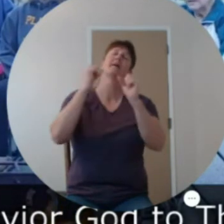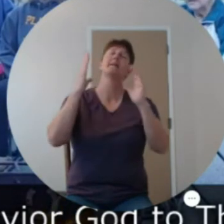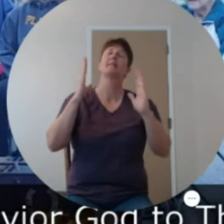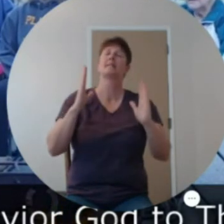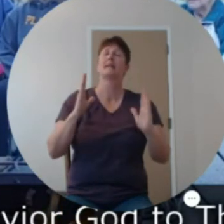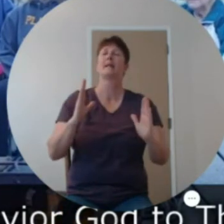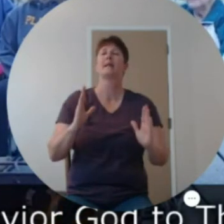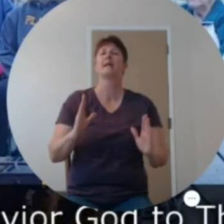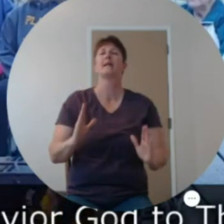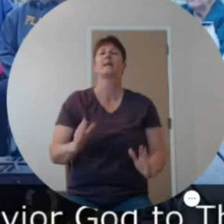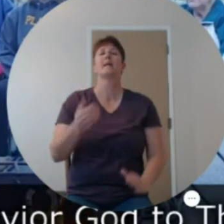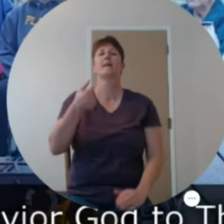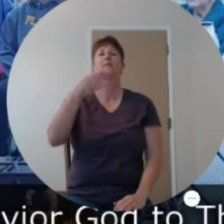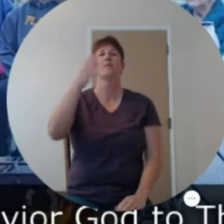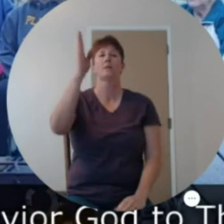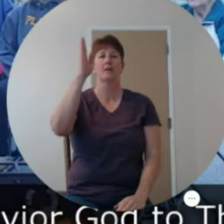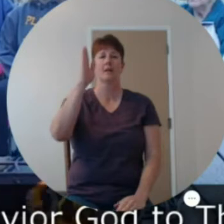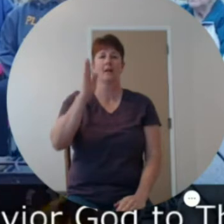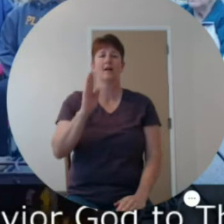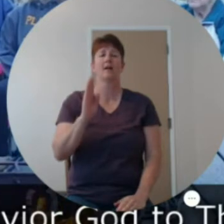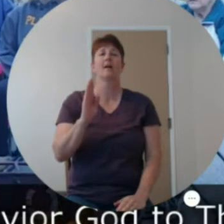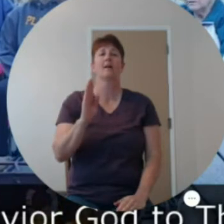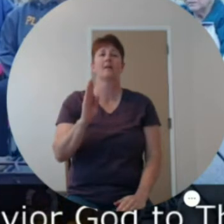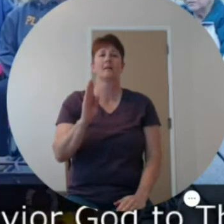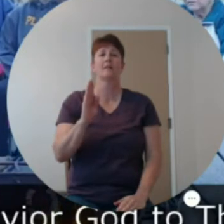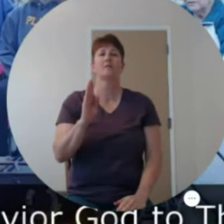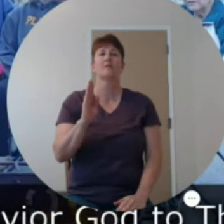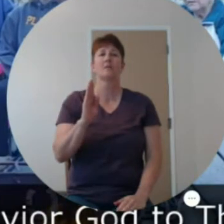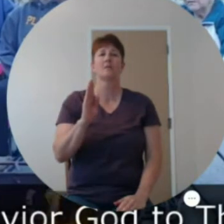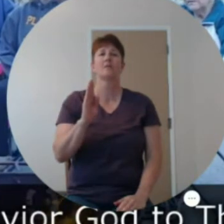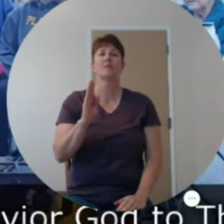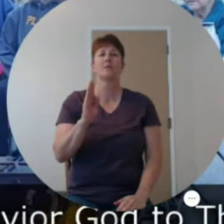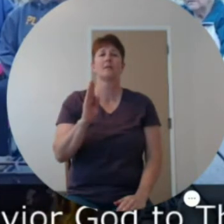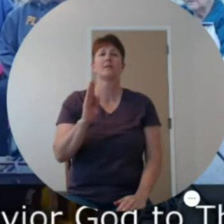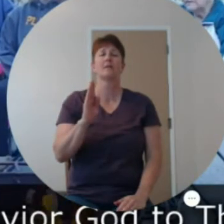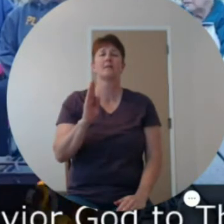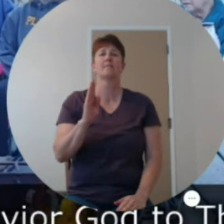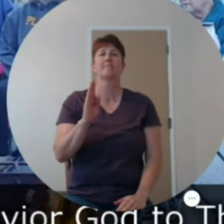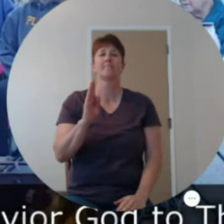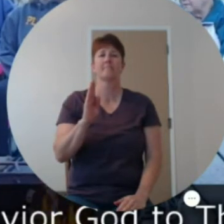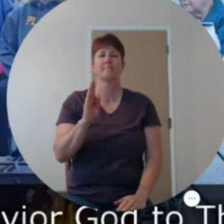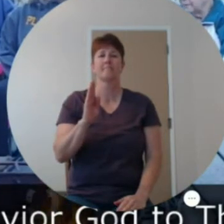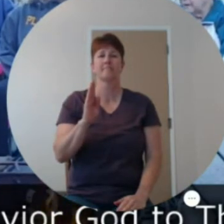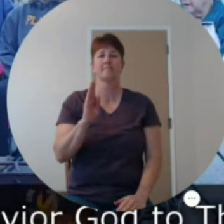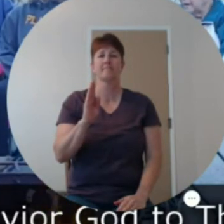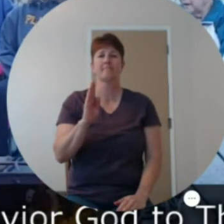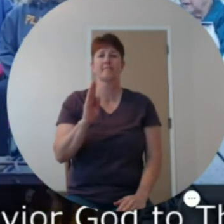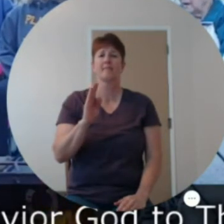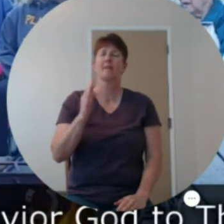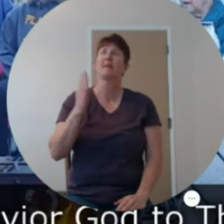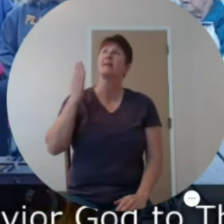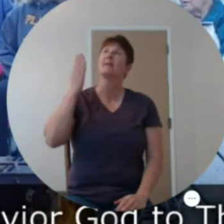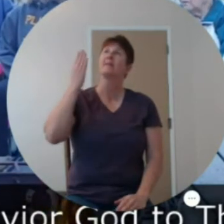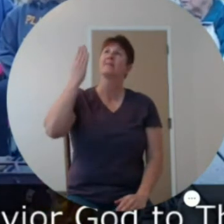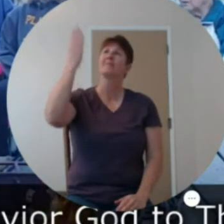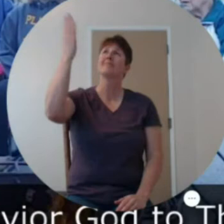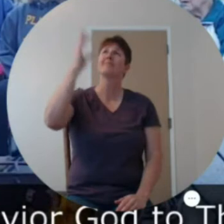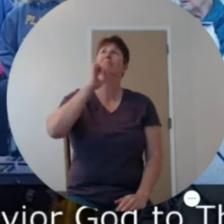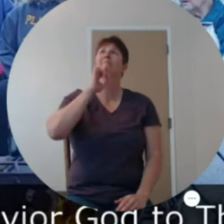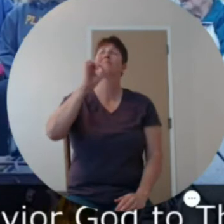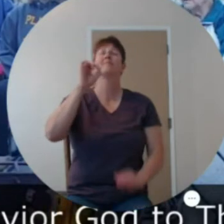Savior God to Thee. How